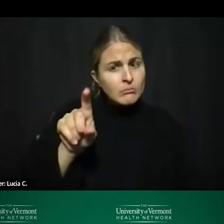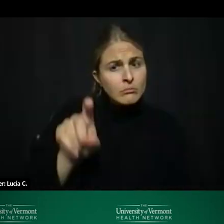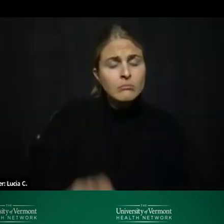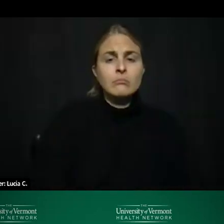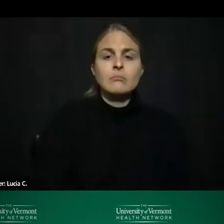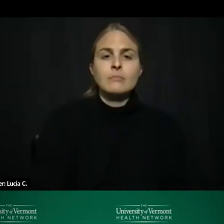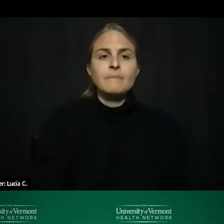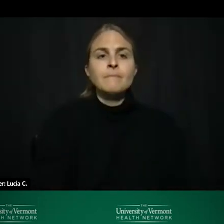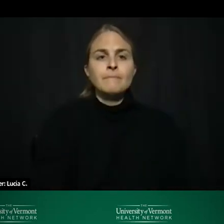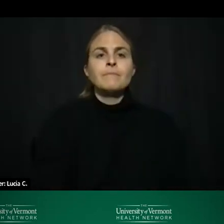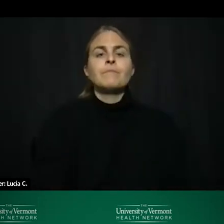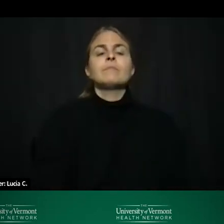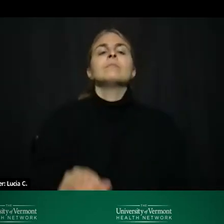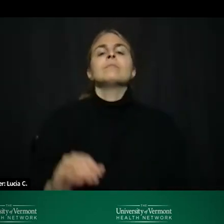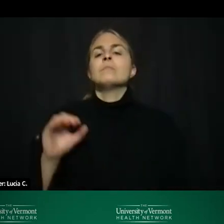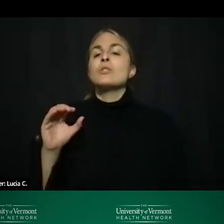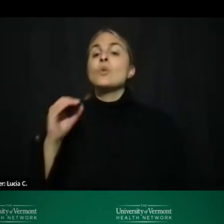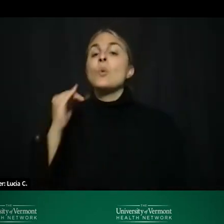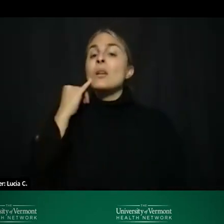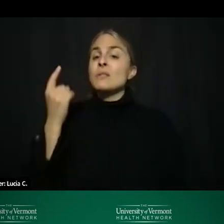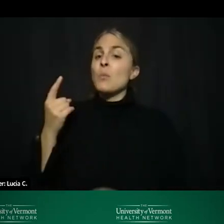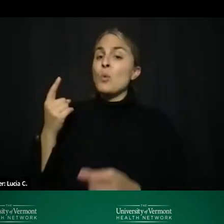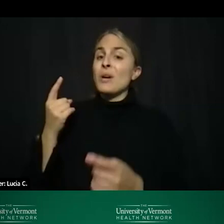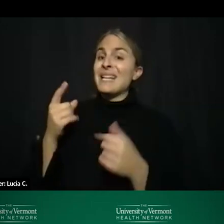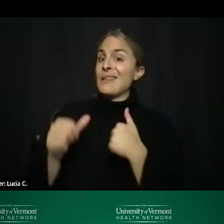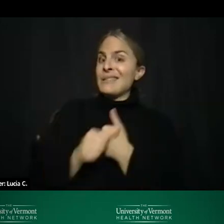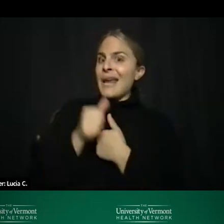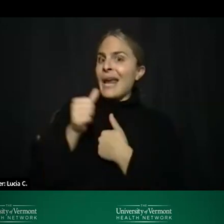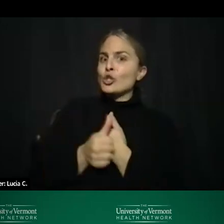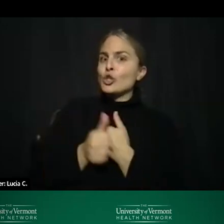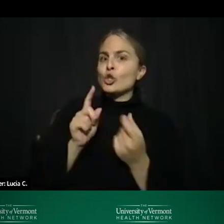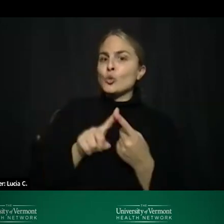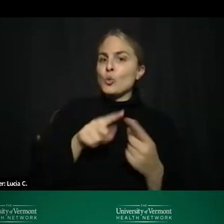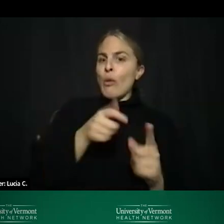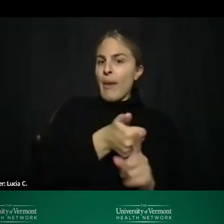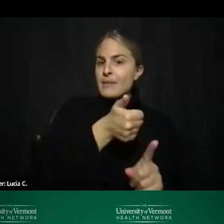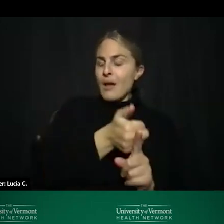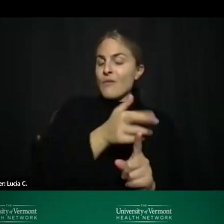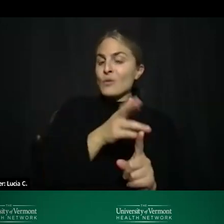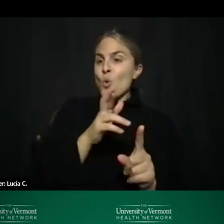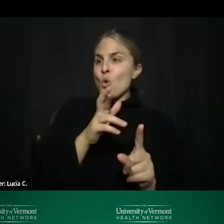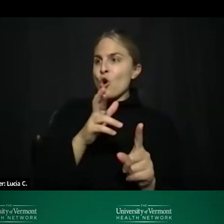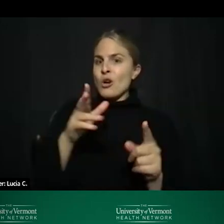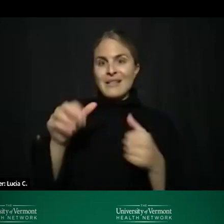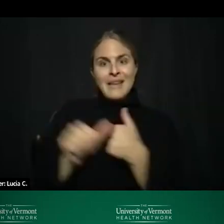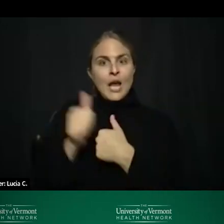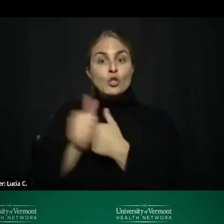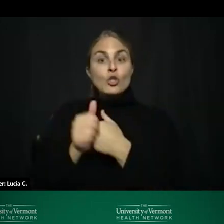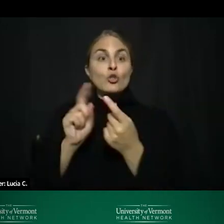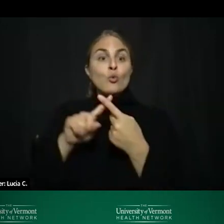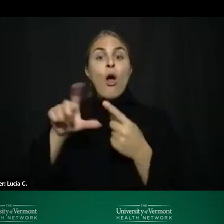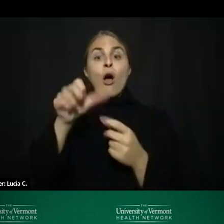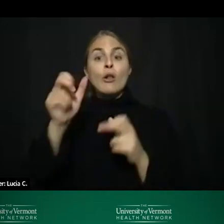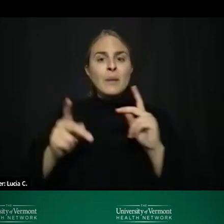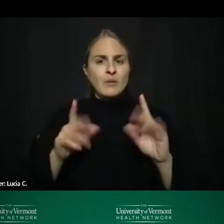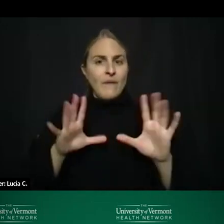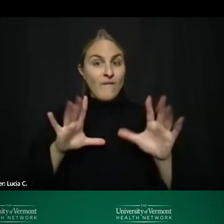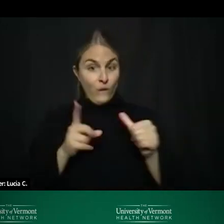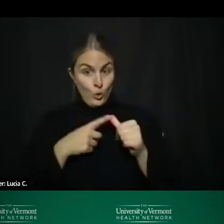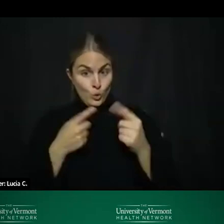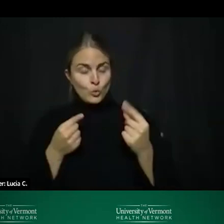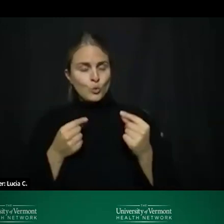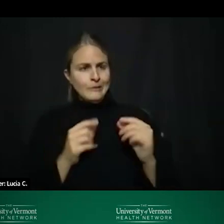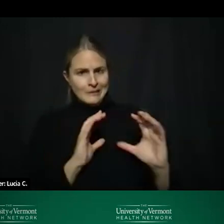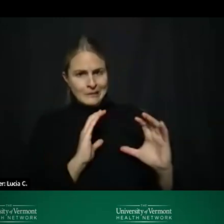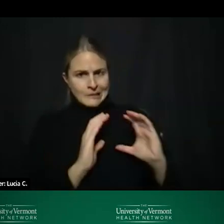so if someone's a danger to themselves or others the first thing we'll do is have a conversation with them if we're able to engage